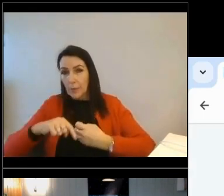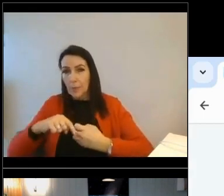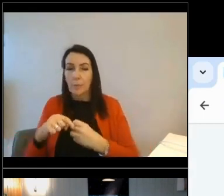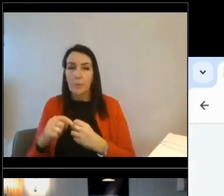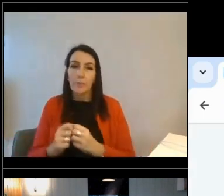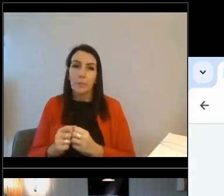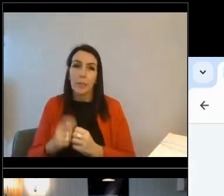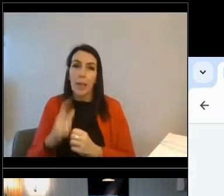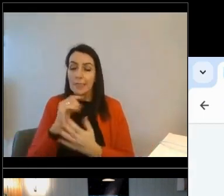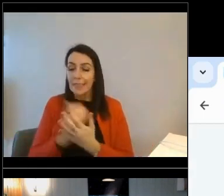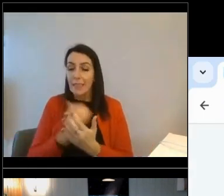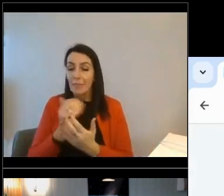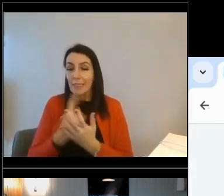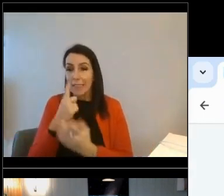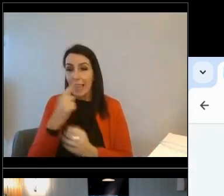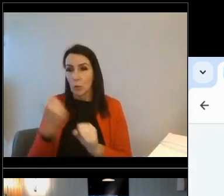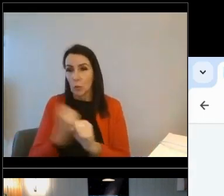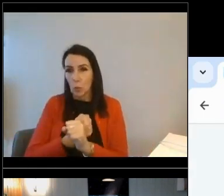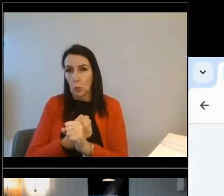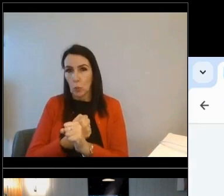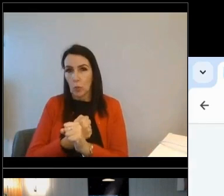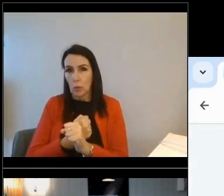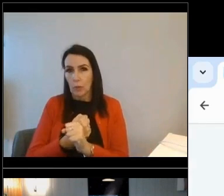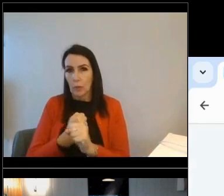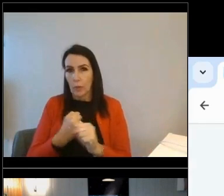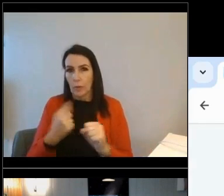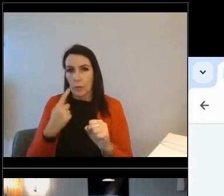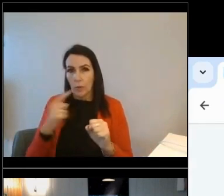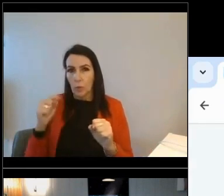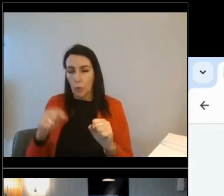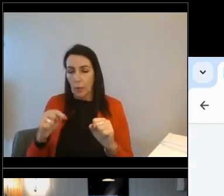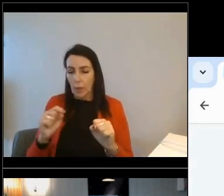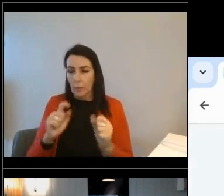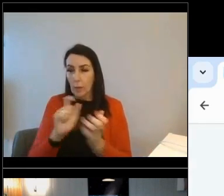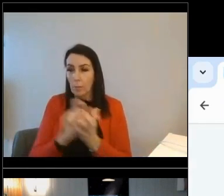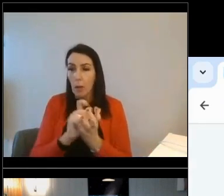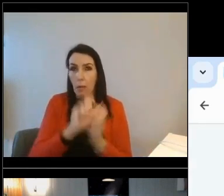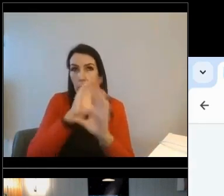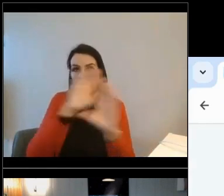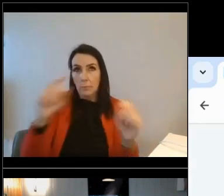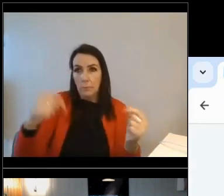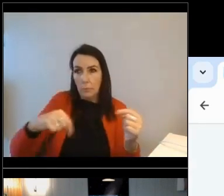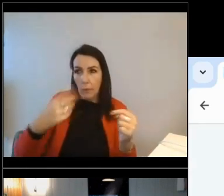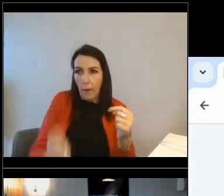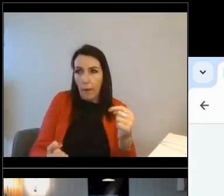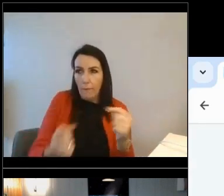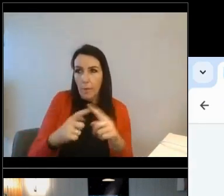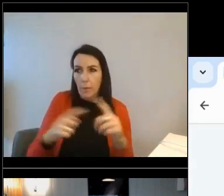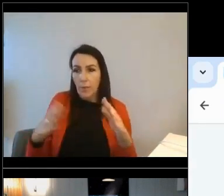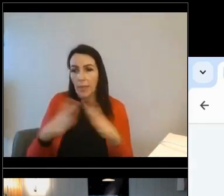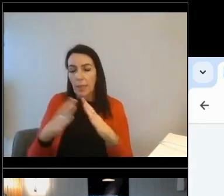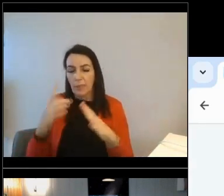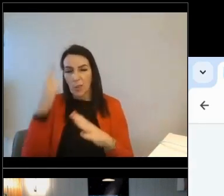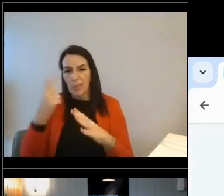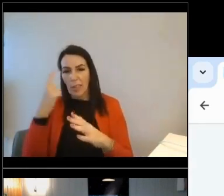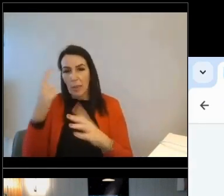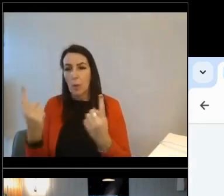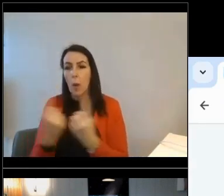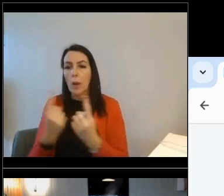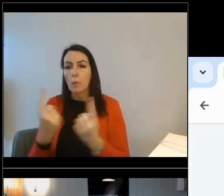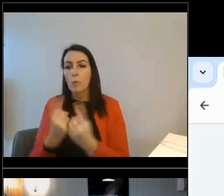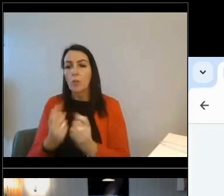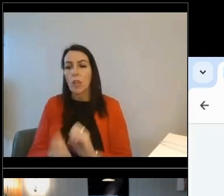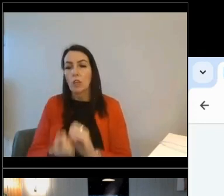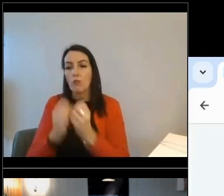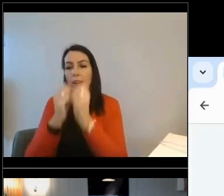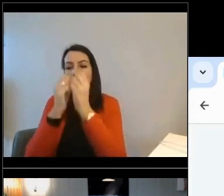made so that you can both market to those needs, but also think about things like product creation, which, you know, helps you in